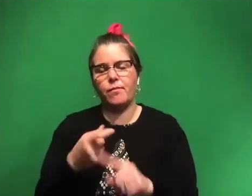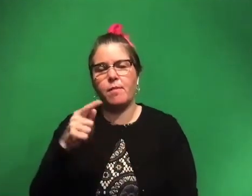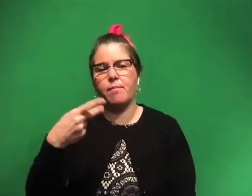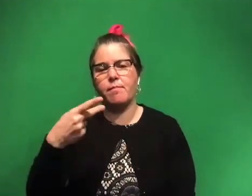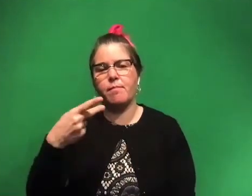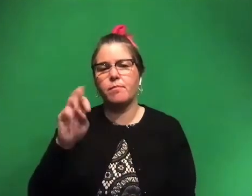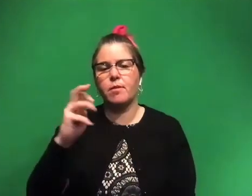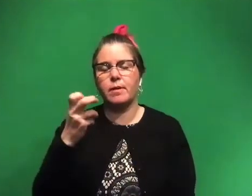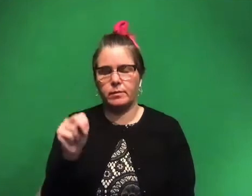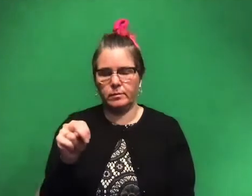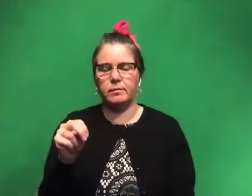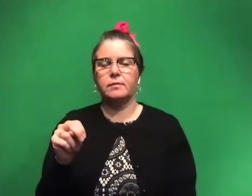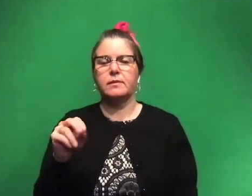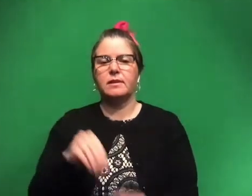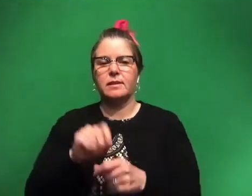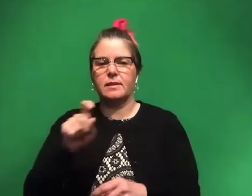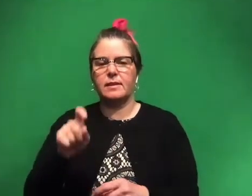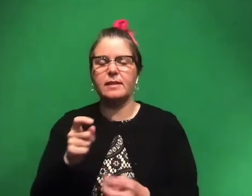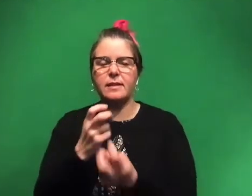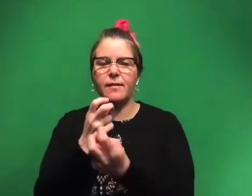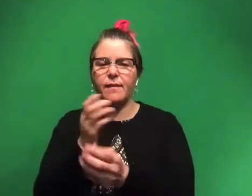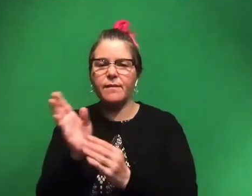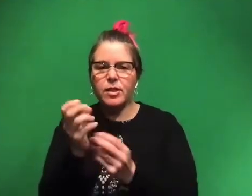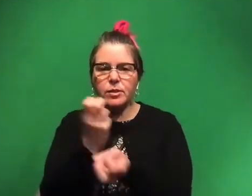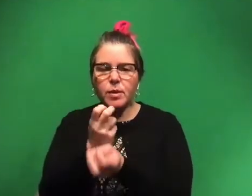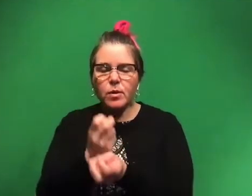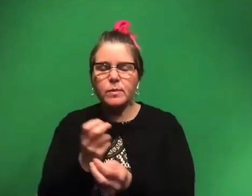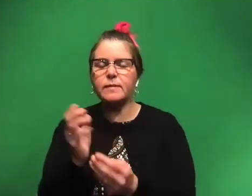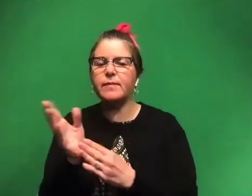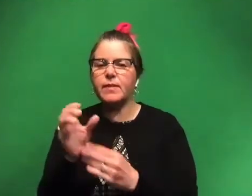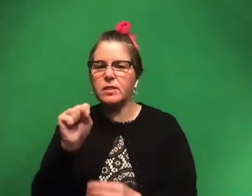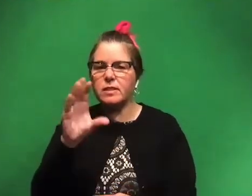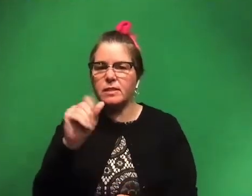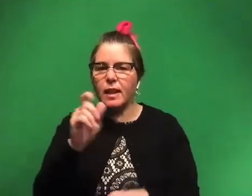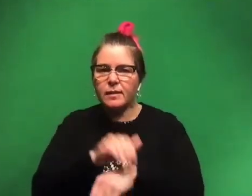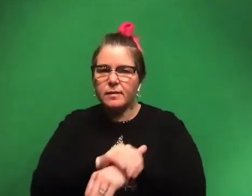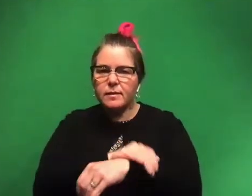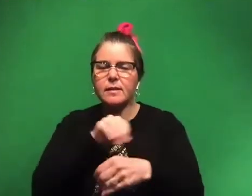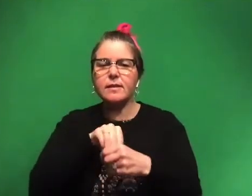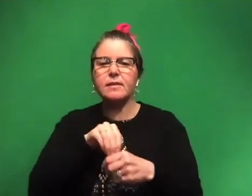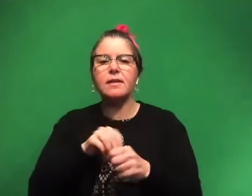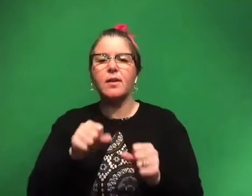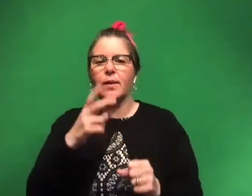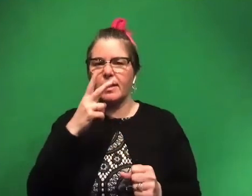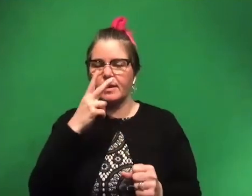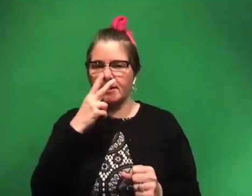they have bits of fish bones and bits of fish scales inside and you can see the lovely shape that it makes.